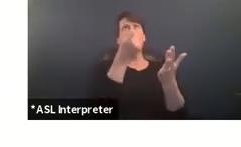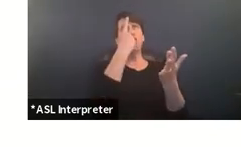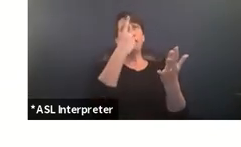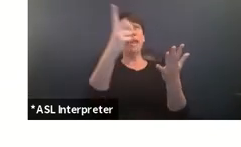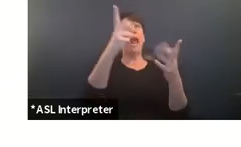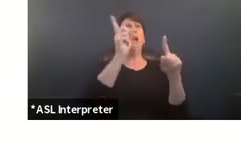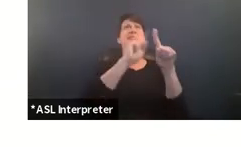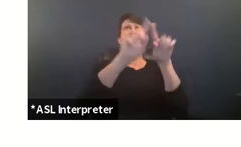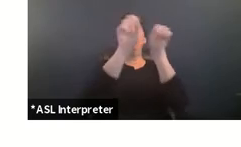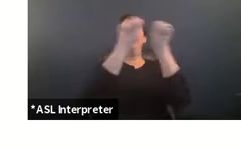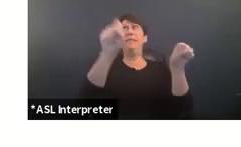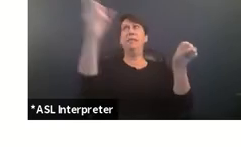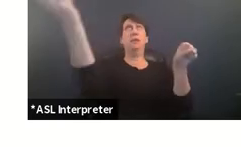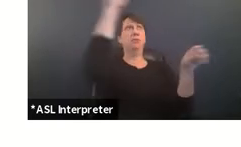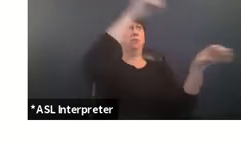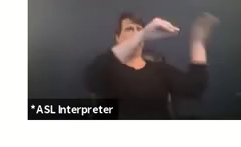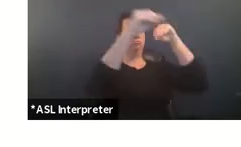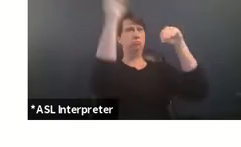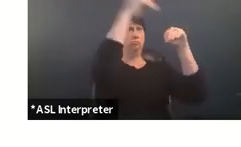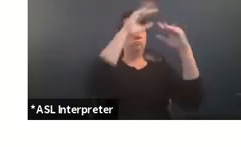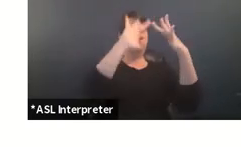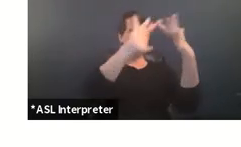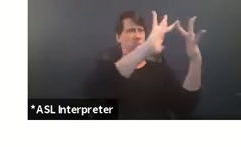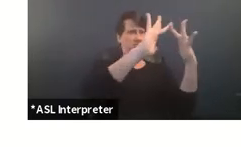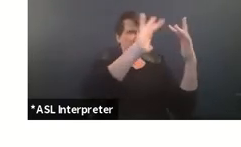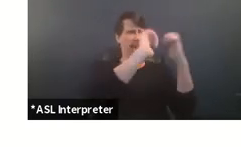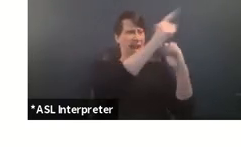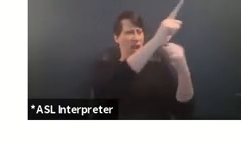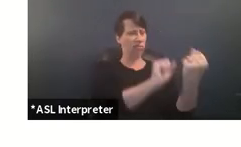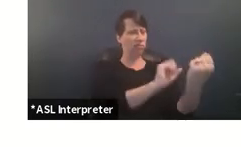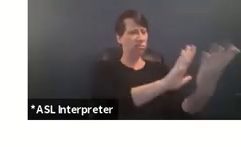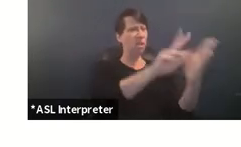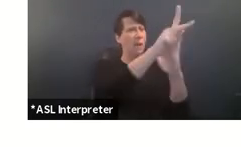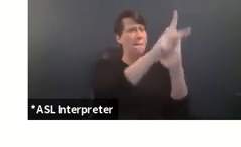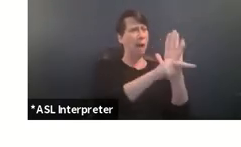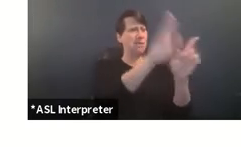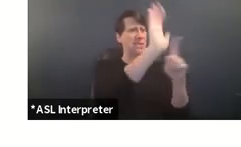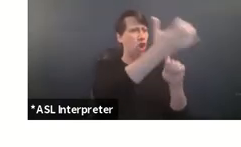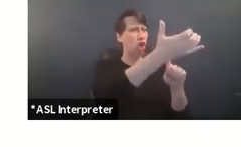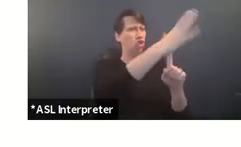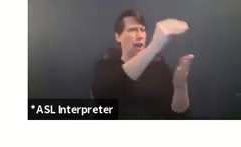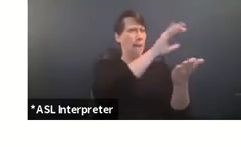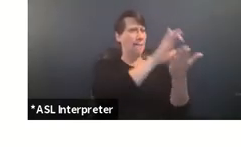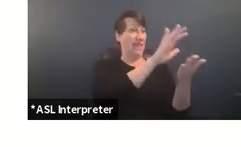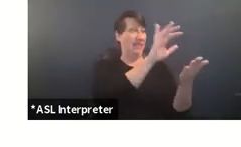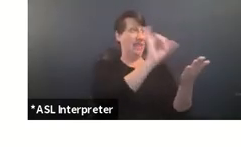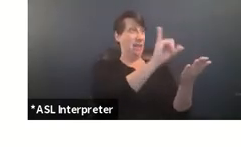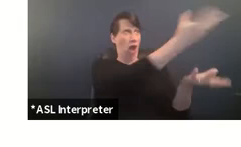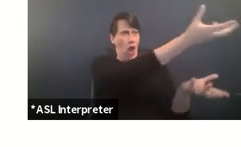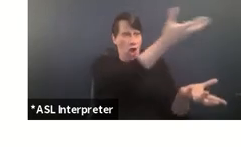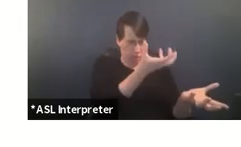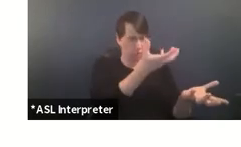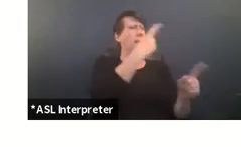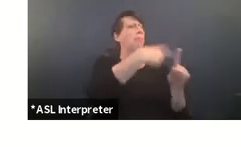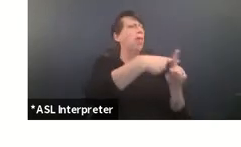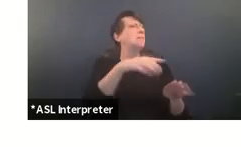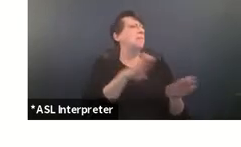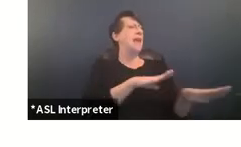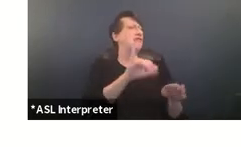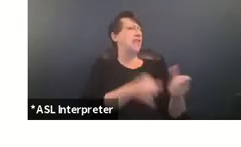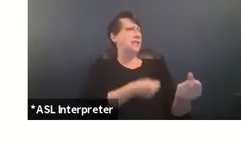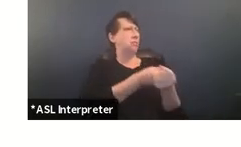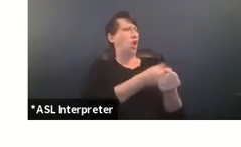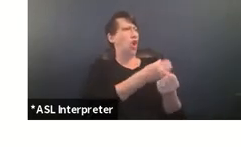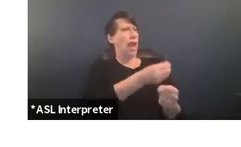system of institutions of practices of policies cultures and beliefs and behaviors that support and